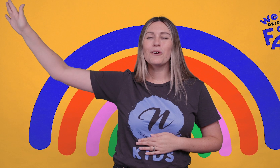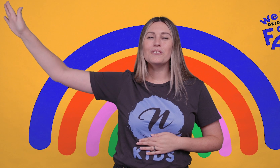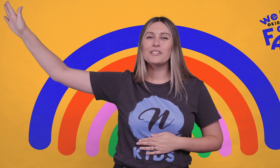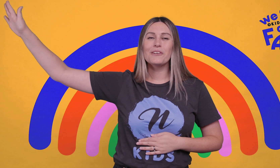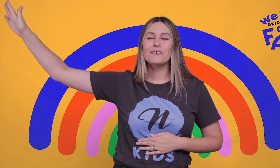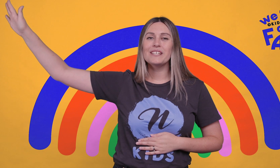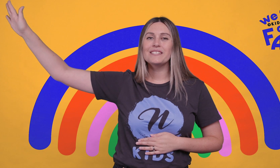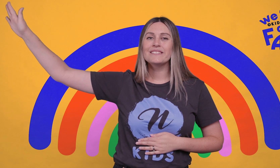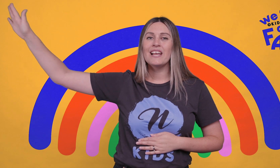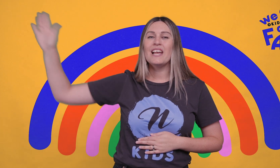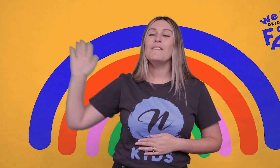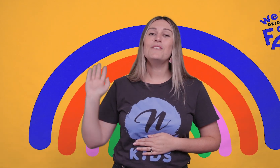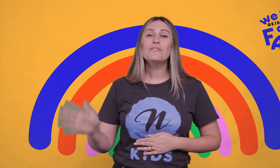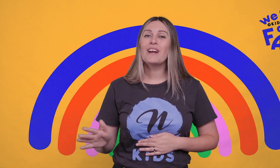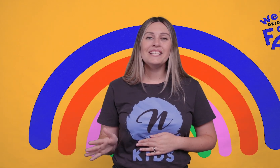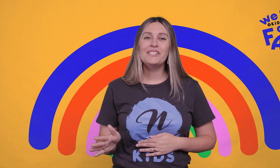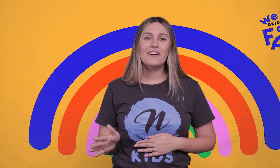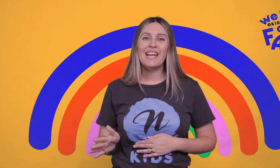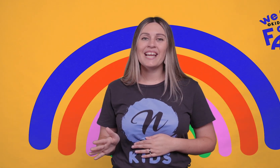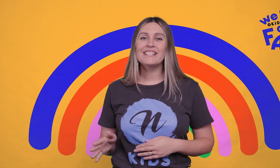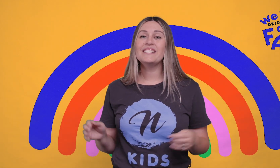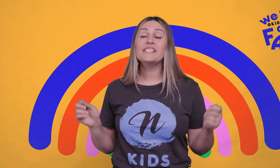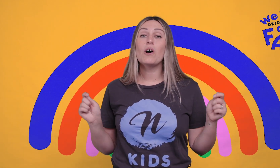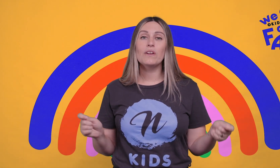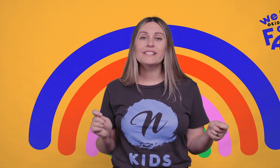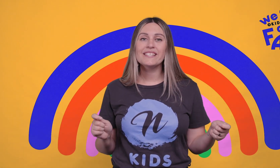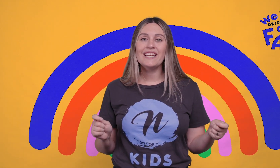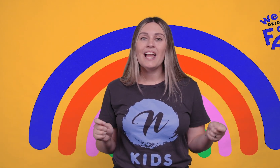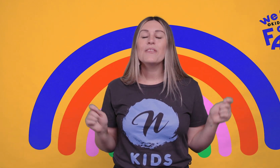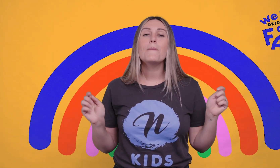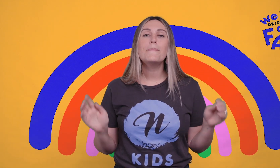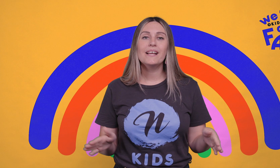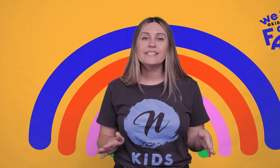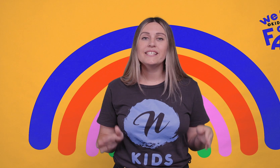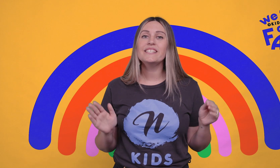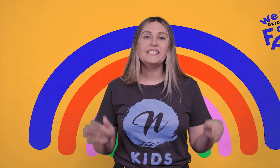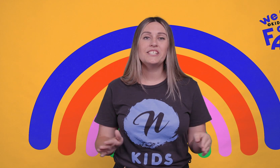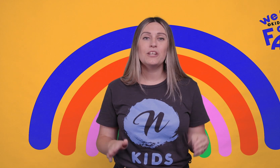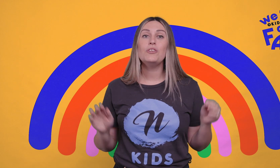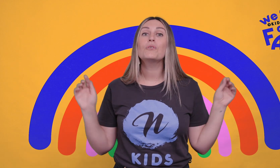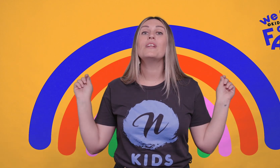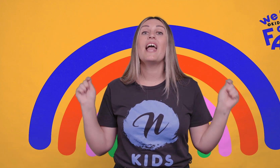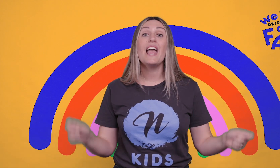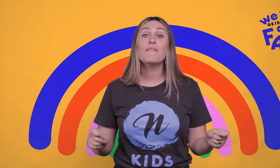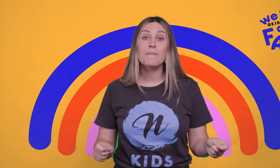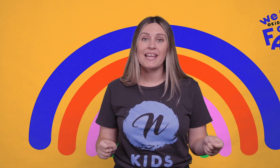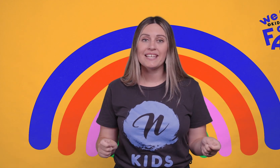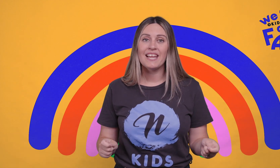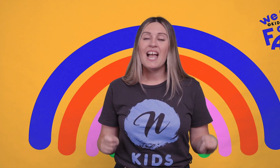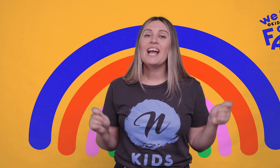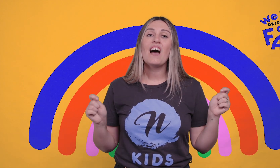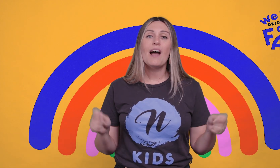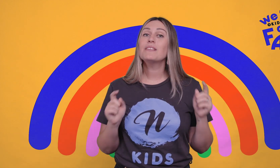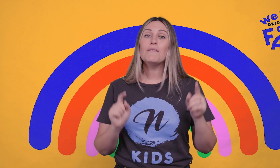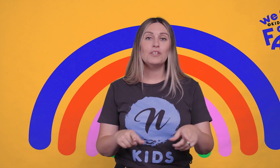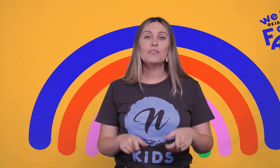So, so good. If you raised your hand. This is honestly the best decision you could ever make.